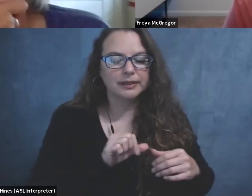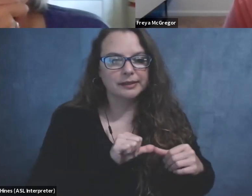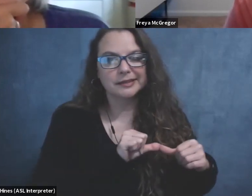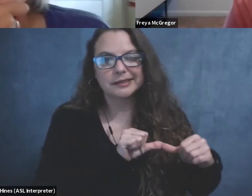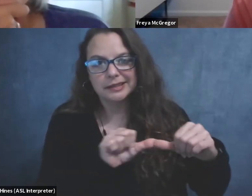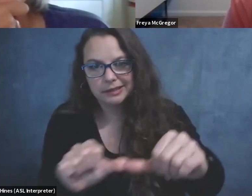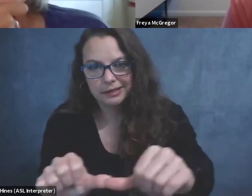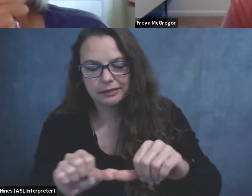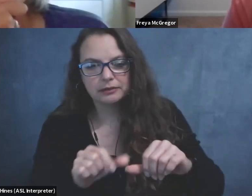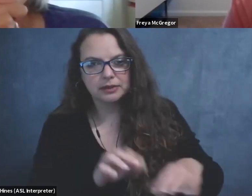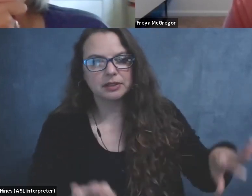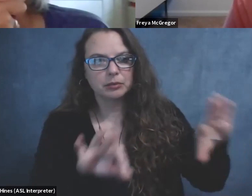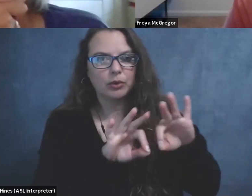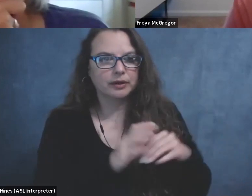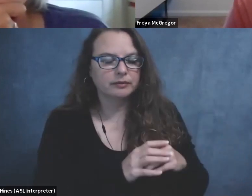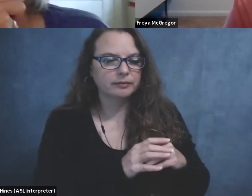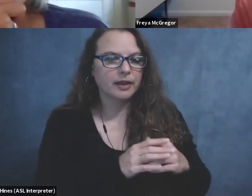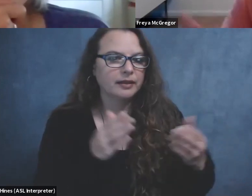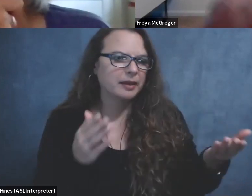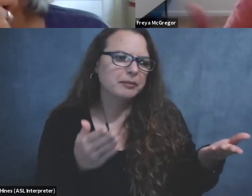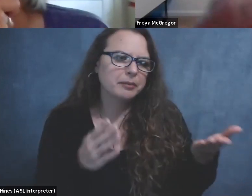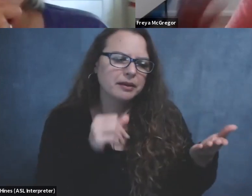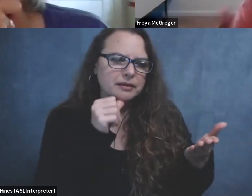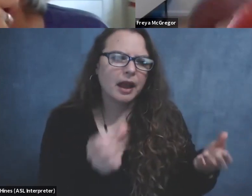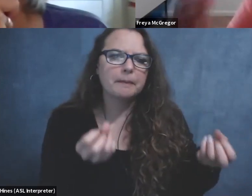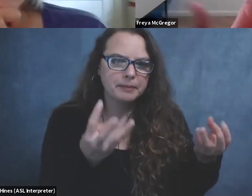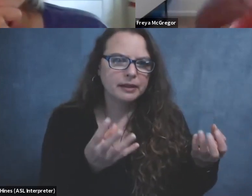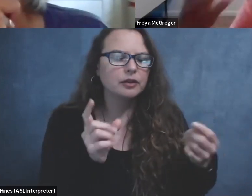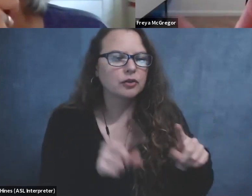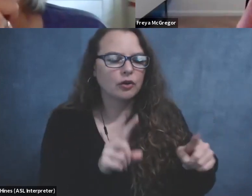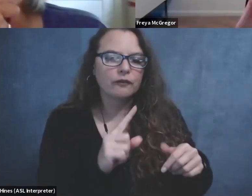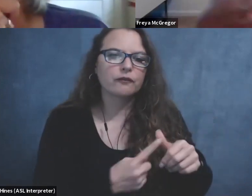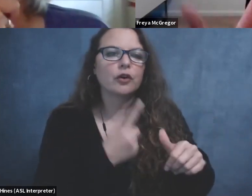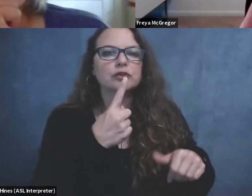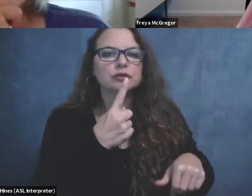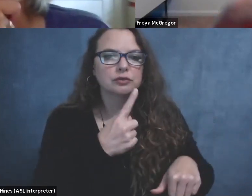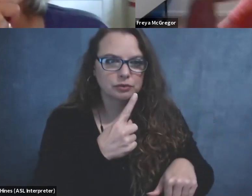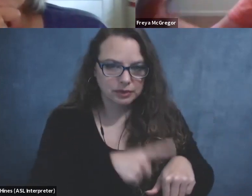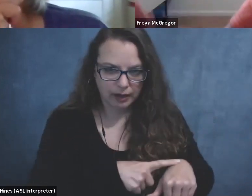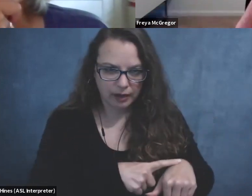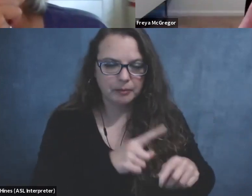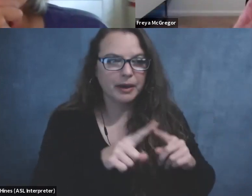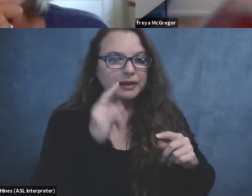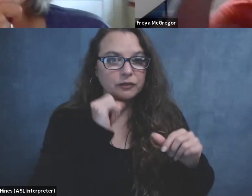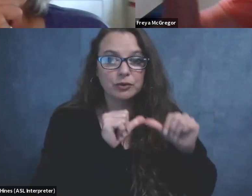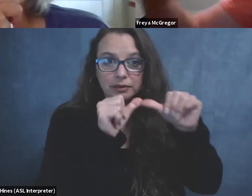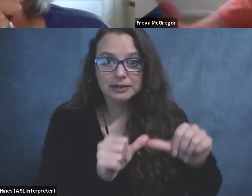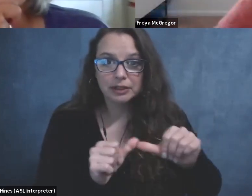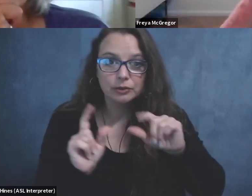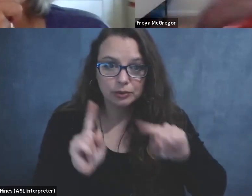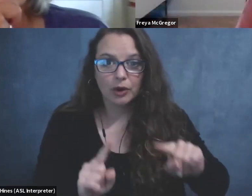right? Like not many people might come to the first one, but if you keep going, people will realize you're serious and the word will get out and,